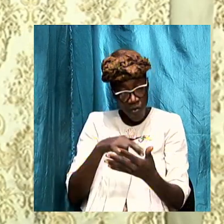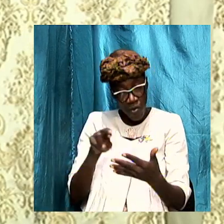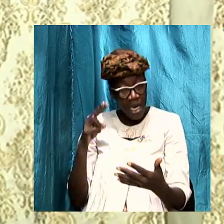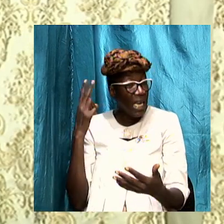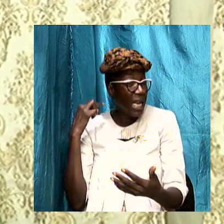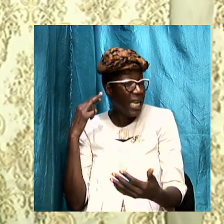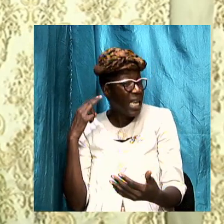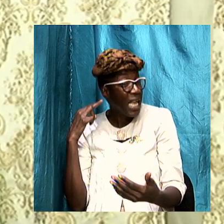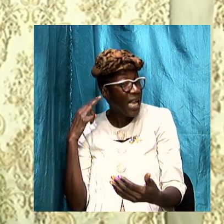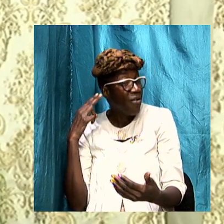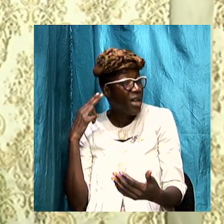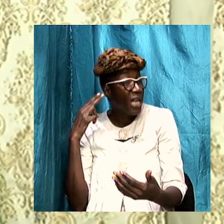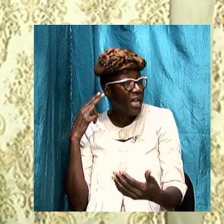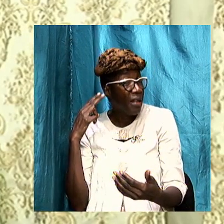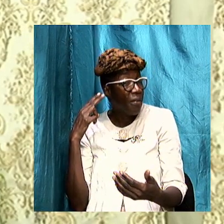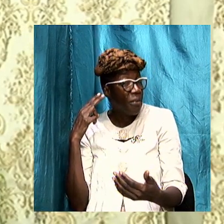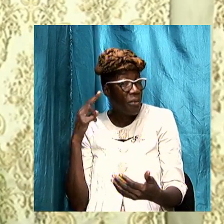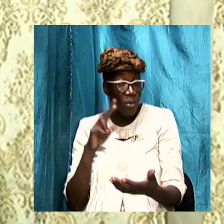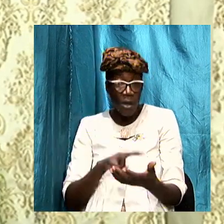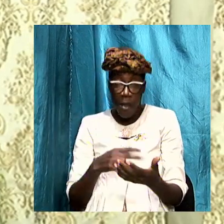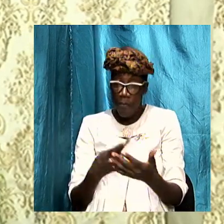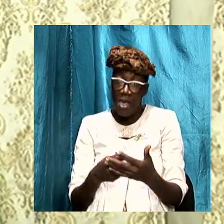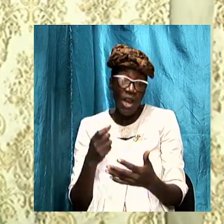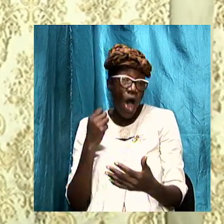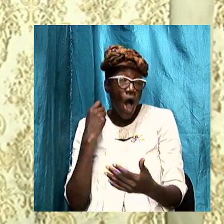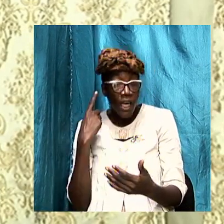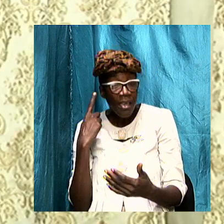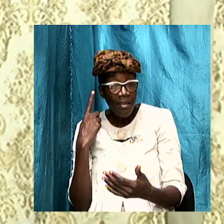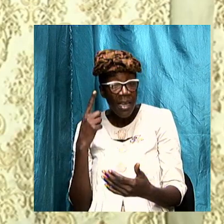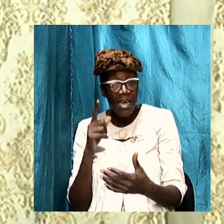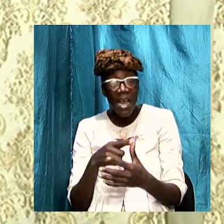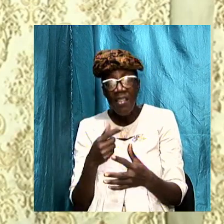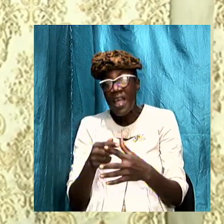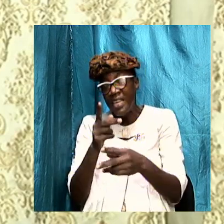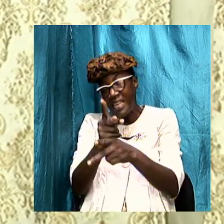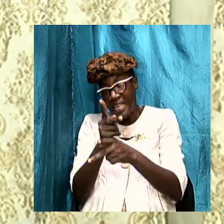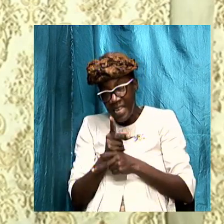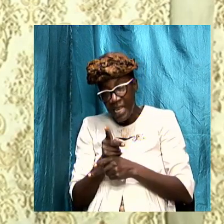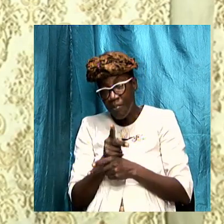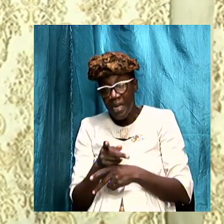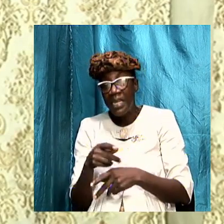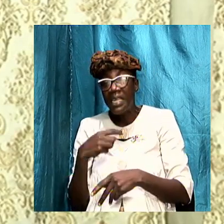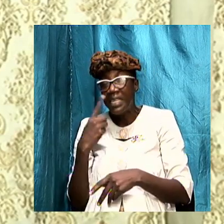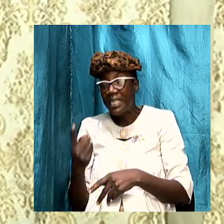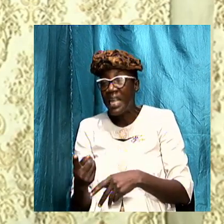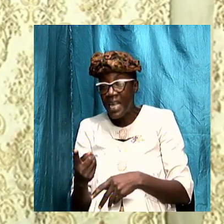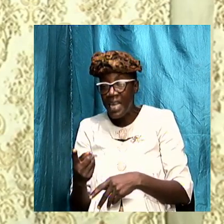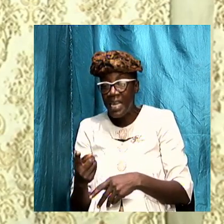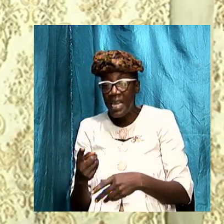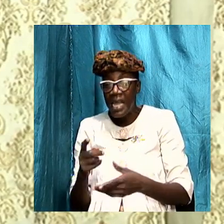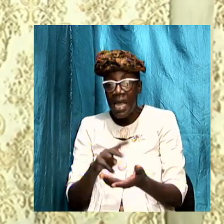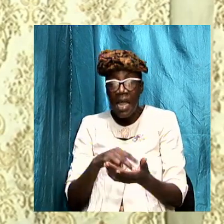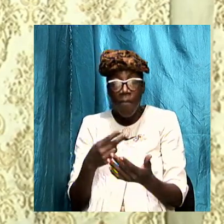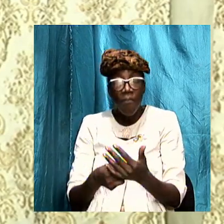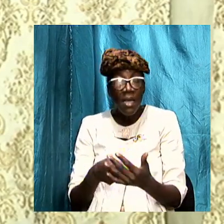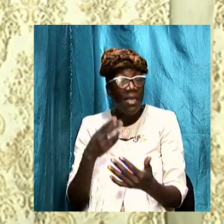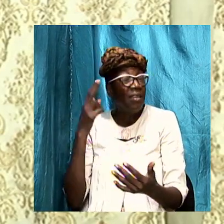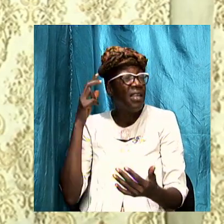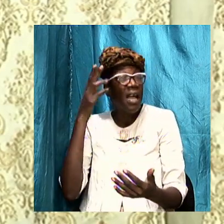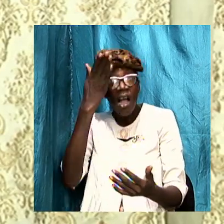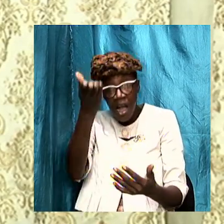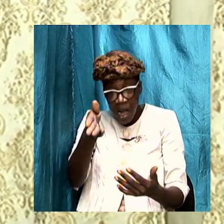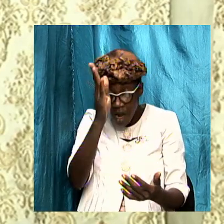hearing it which means understanding it and then keeping the saying it means that he knows it is the